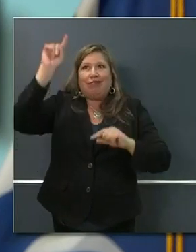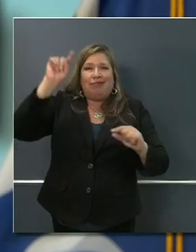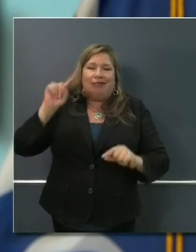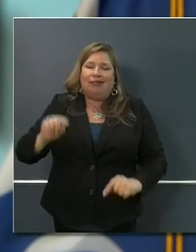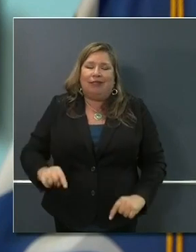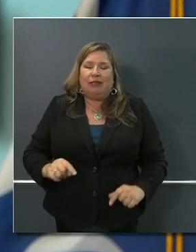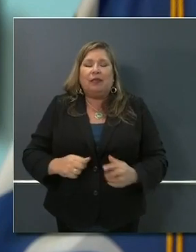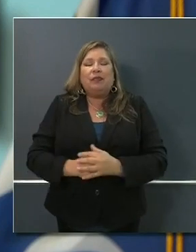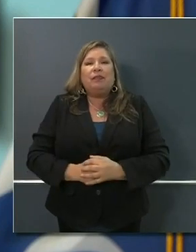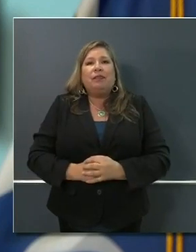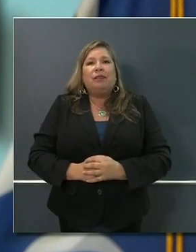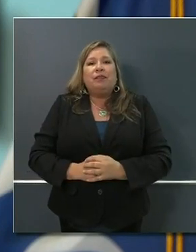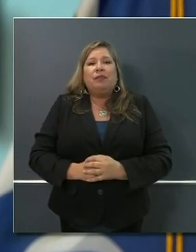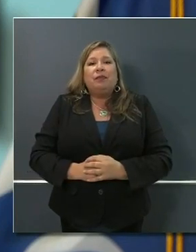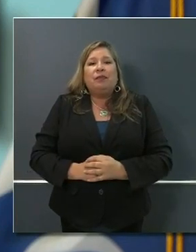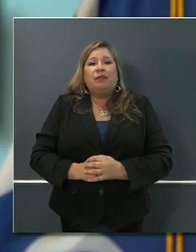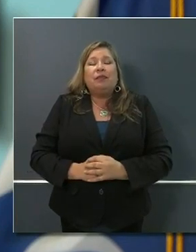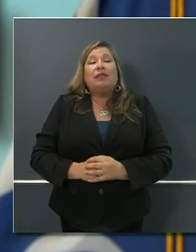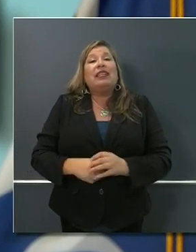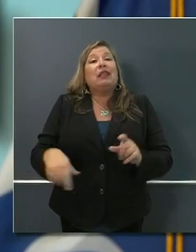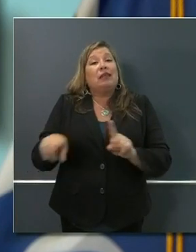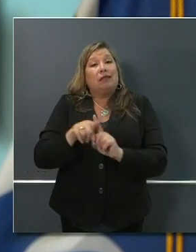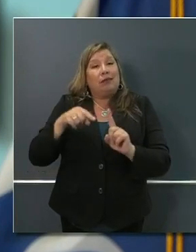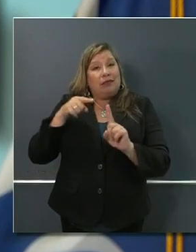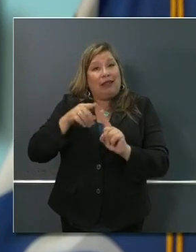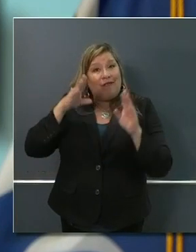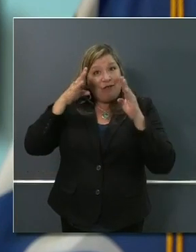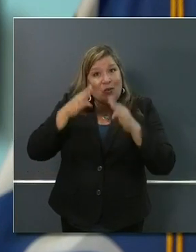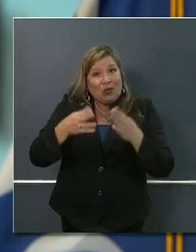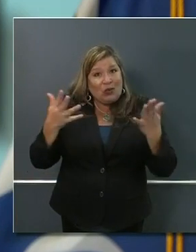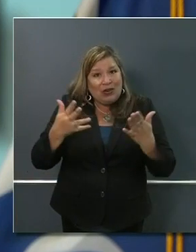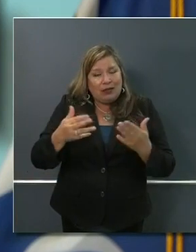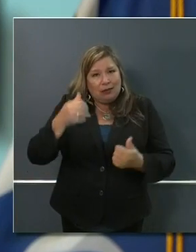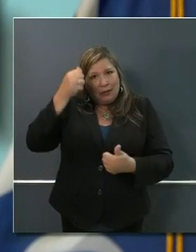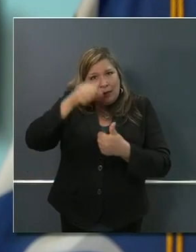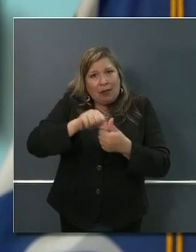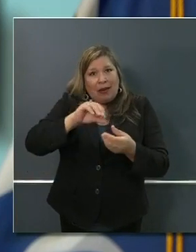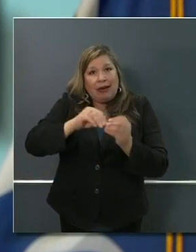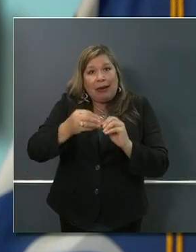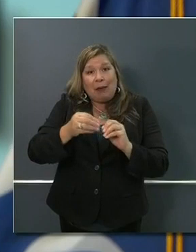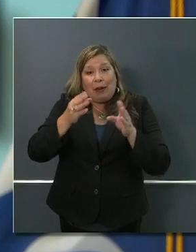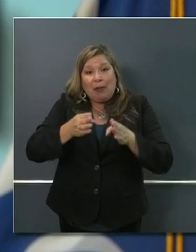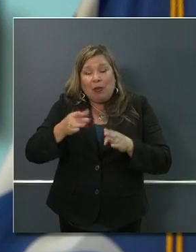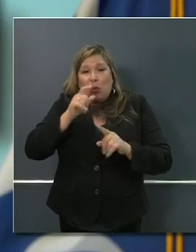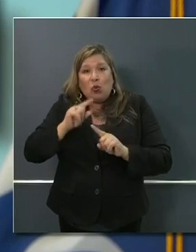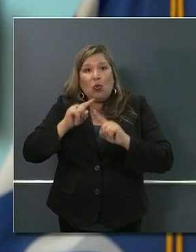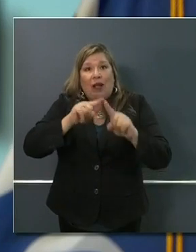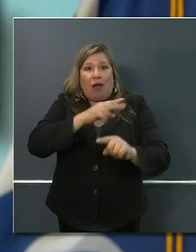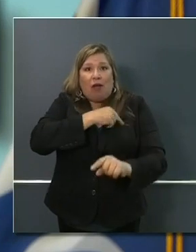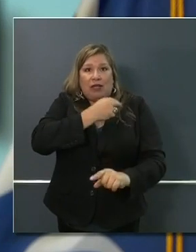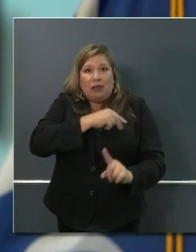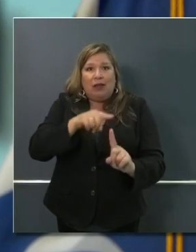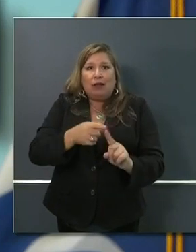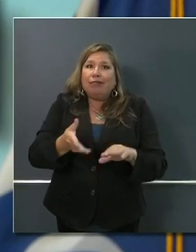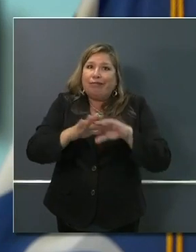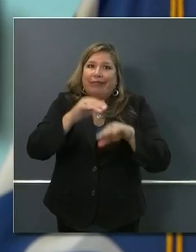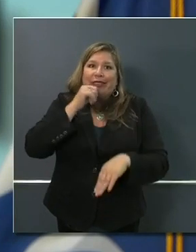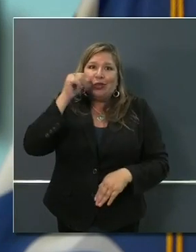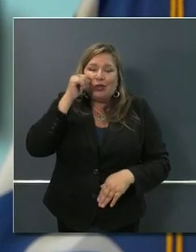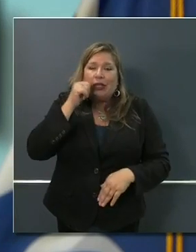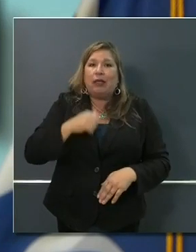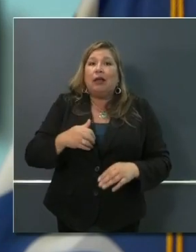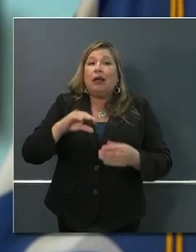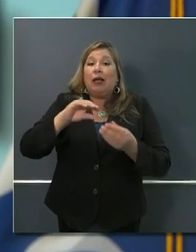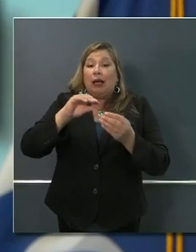that is the number of hospitalizations went up again yesterday. The number of ICU patients went up. The number of deaths, again,